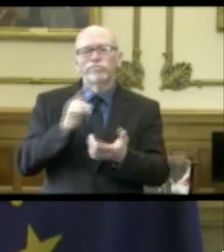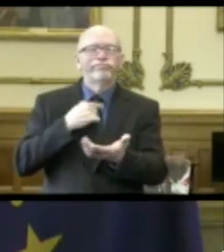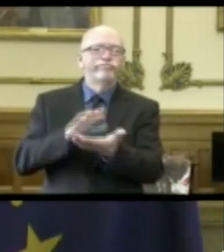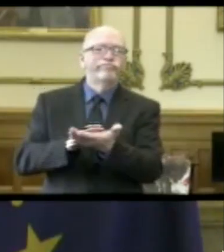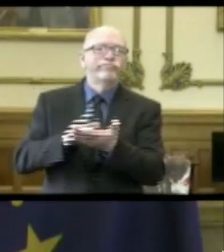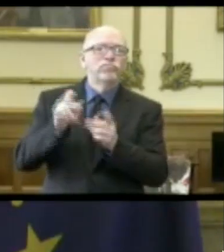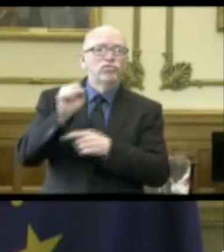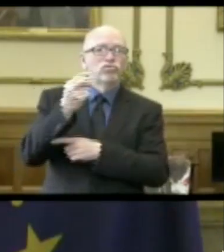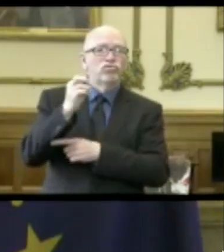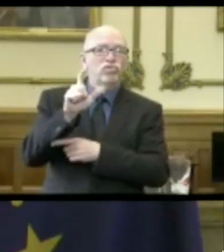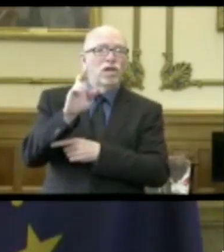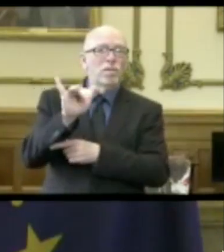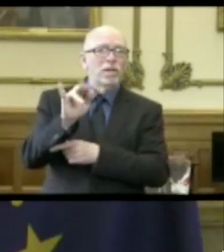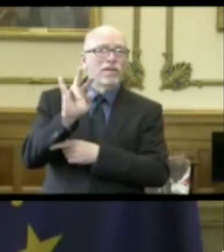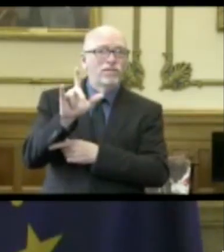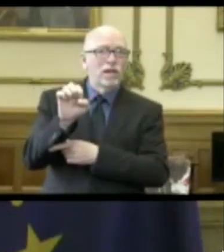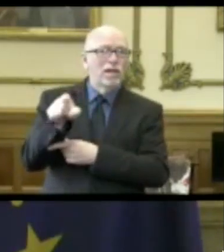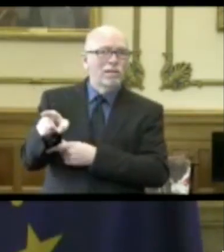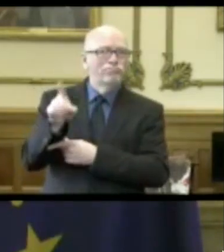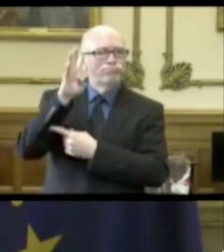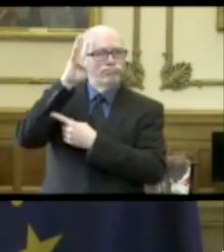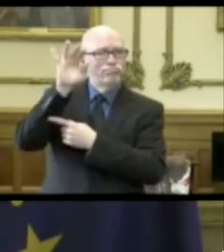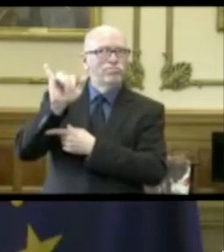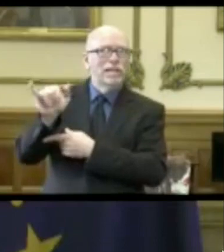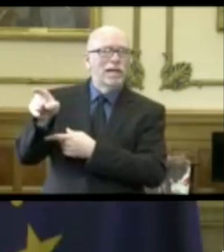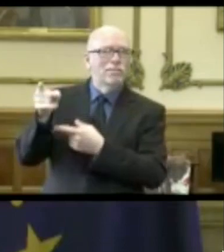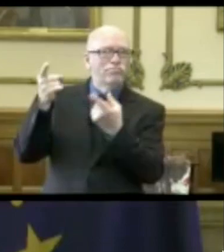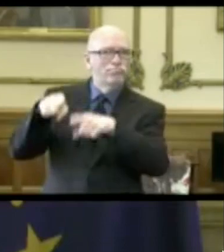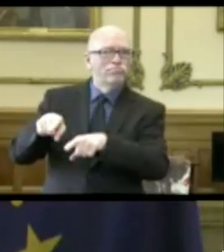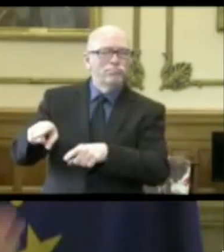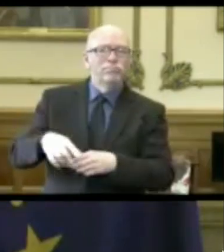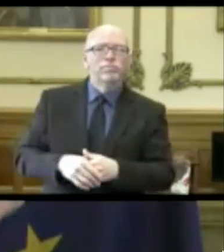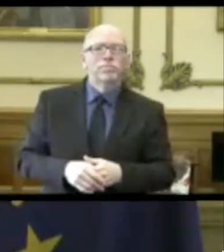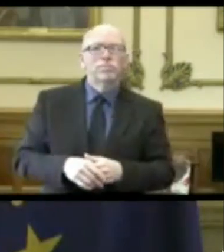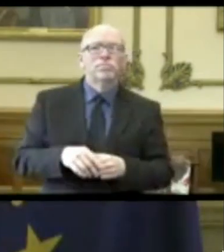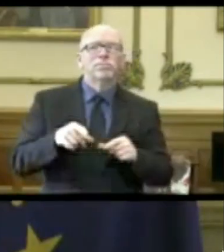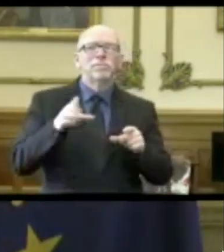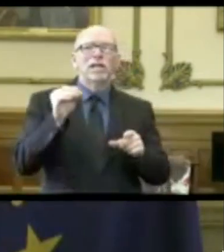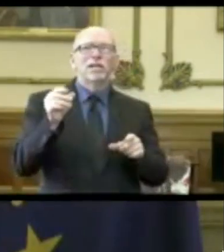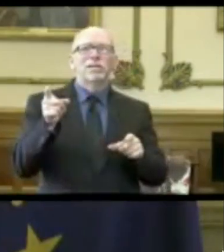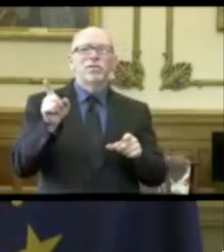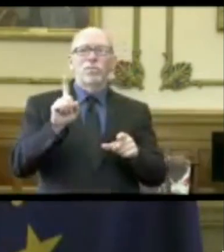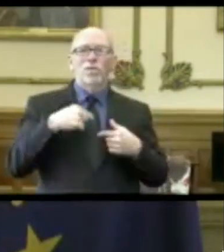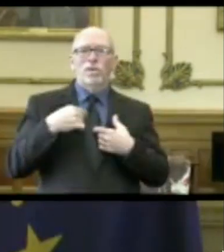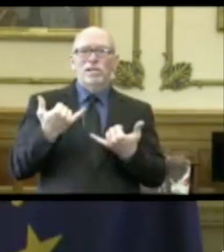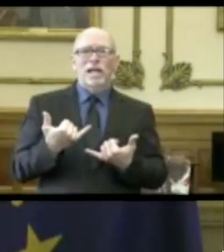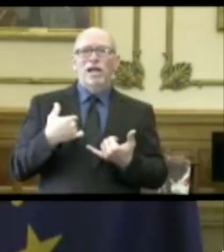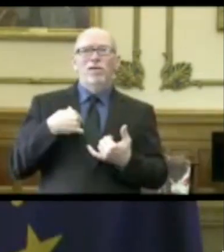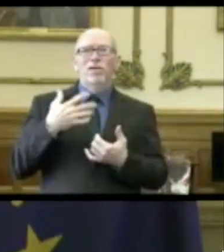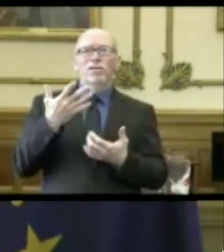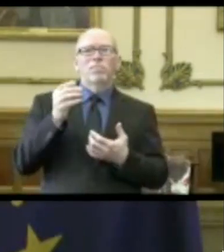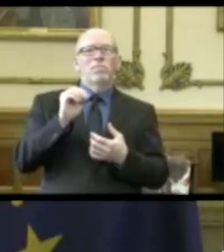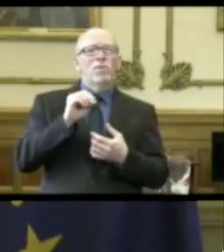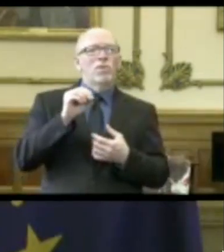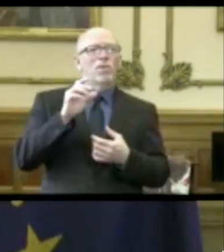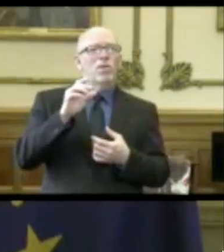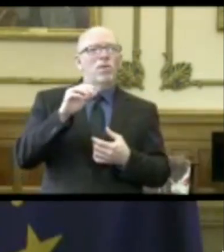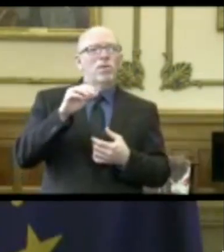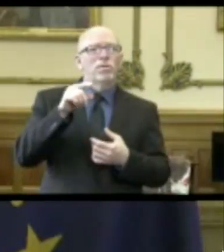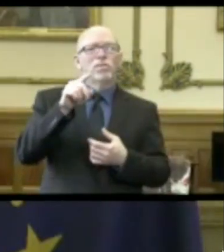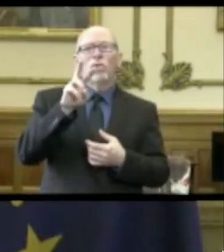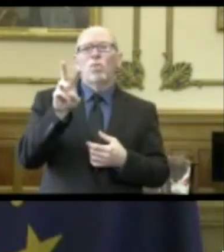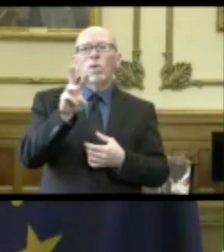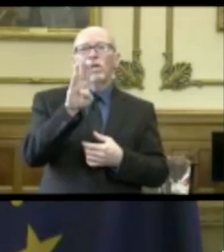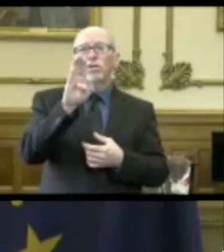Shelbyville for coming up with that arrangement. And then up and over from where we are right now, the Western